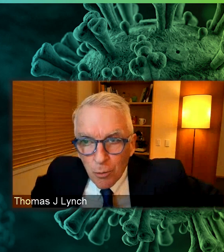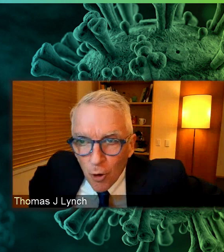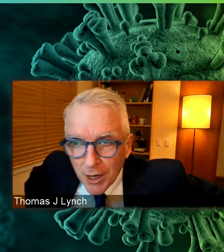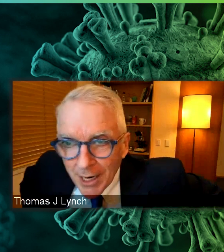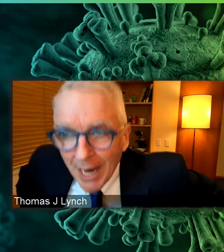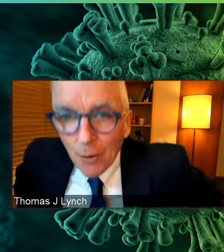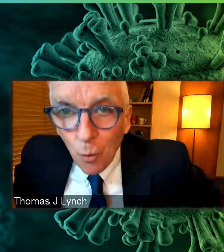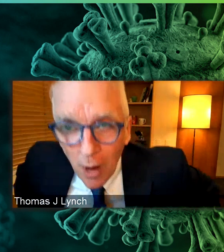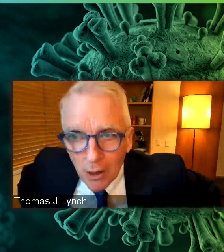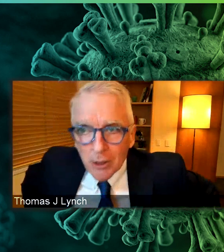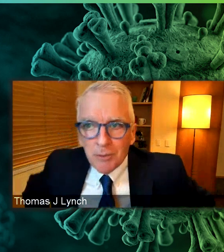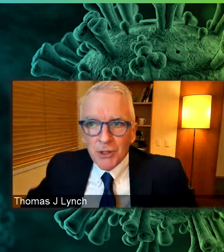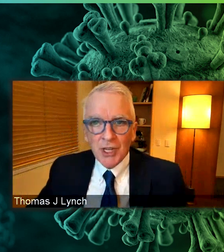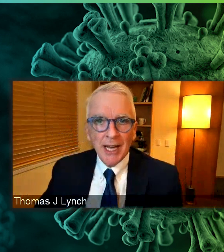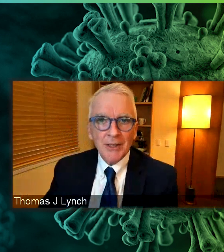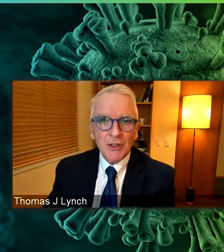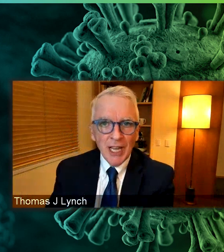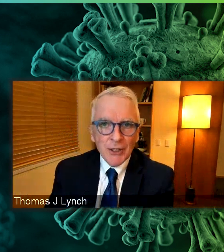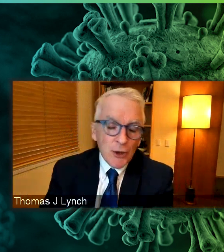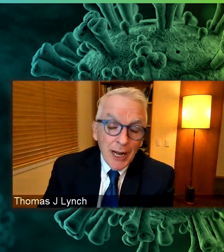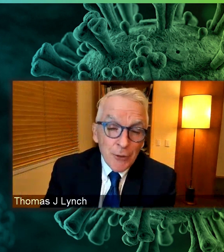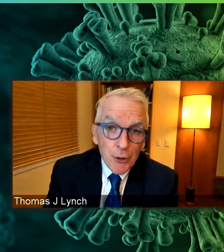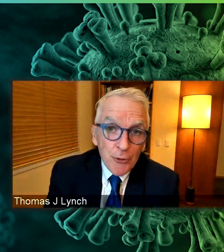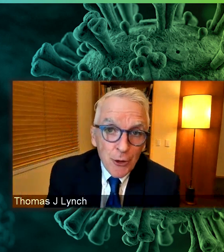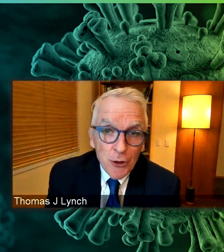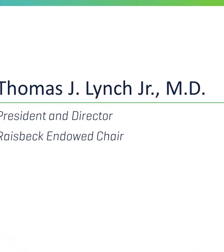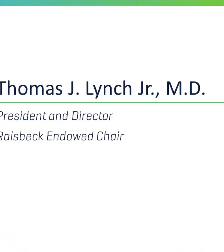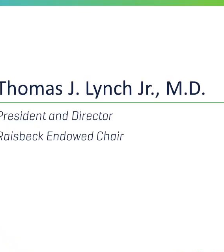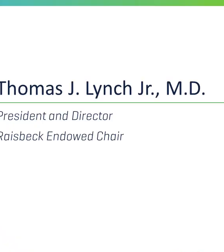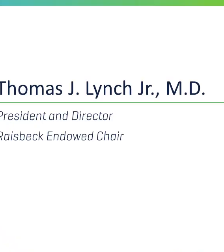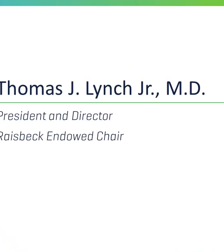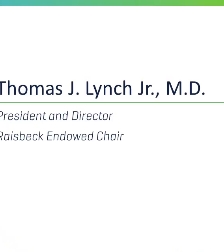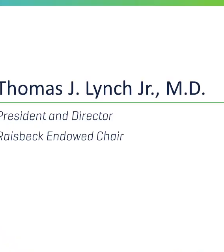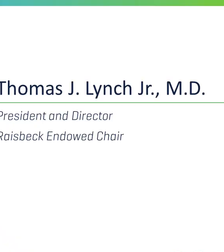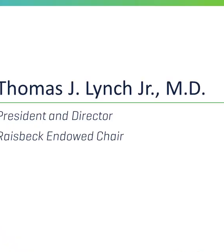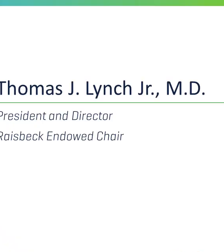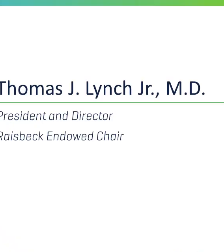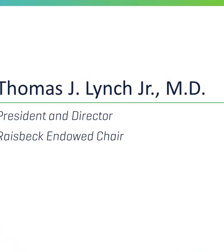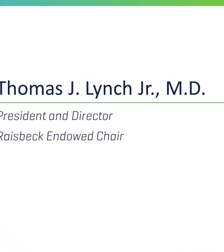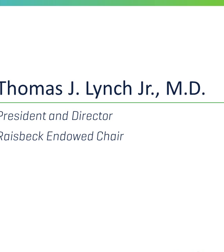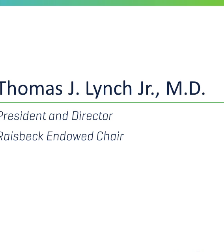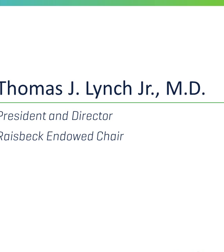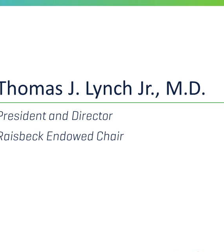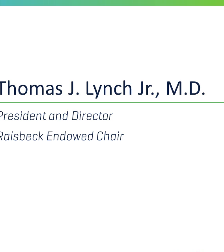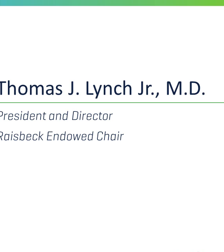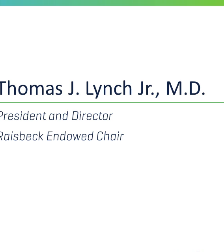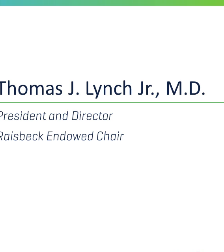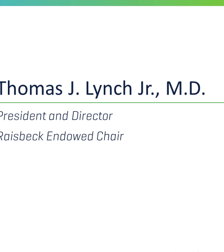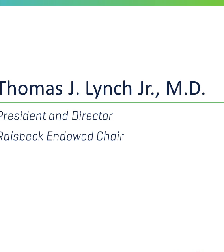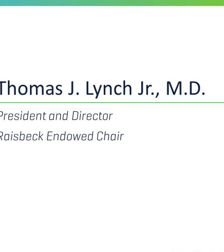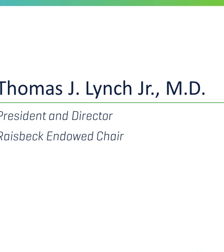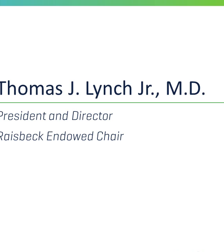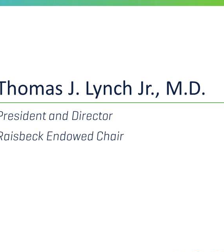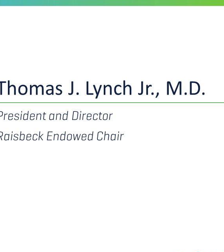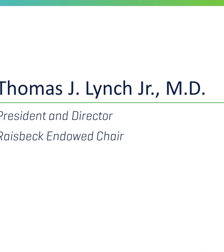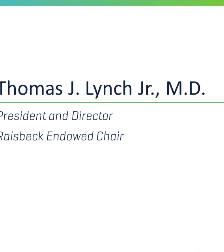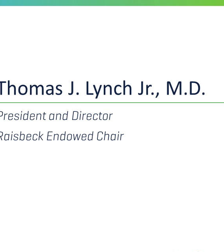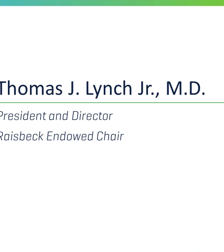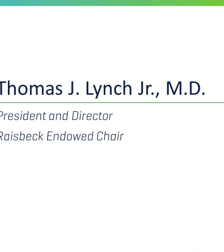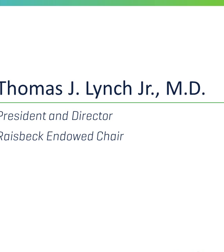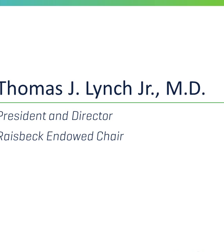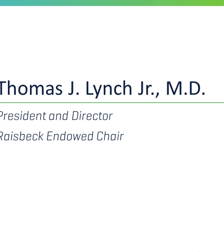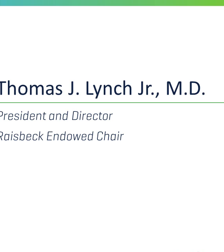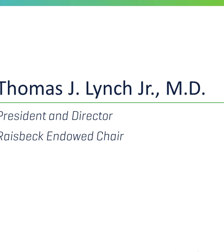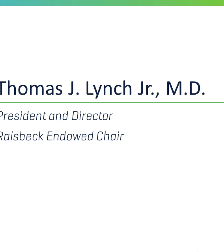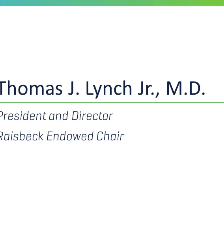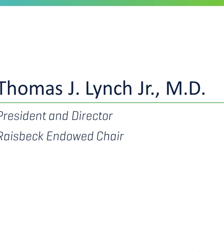Good morning and welcome to Science Says. Good afternoon for those of you who are not in the Pacific time zone, but it's great to be